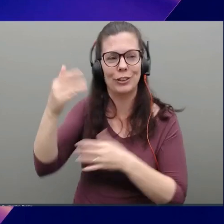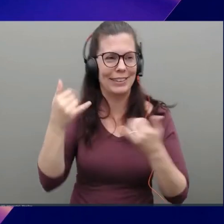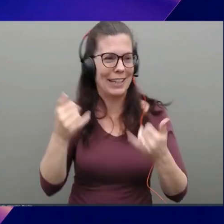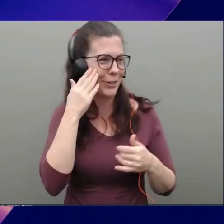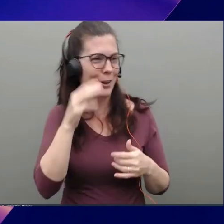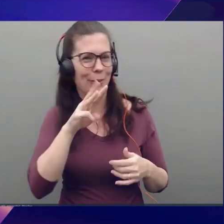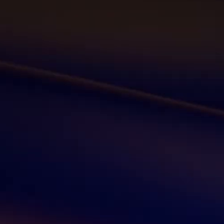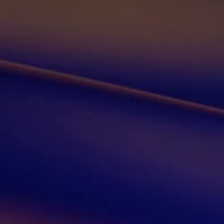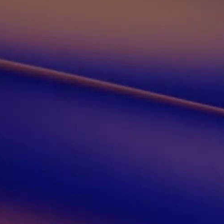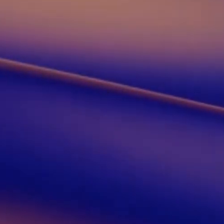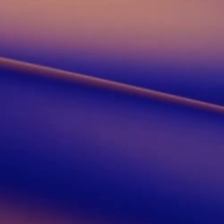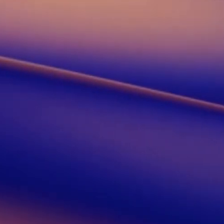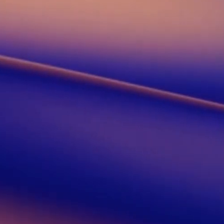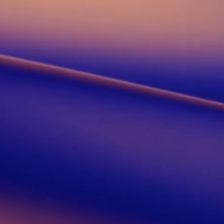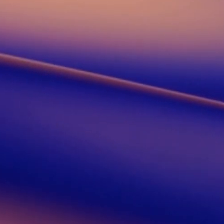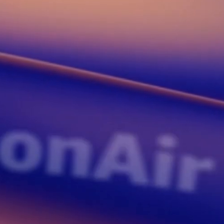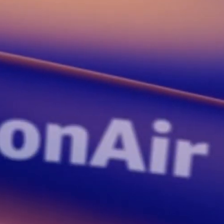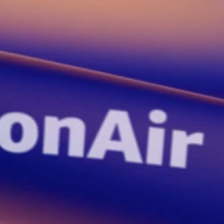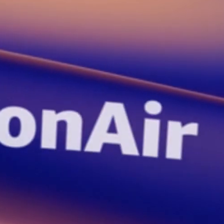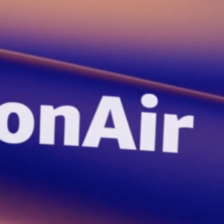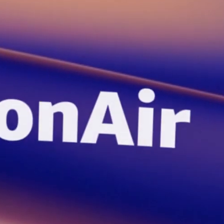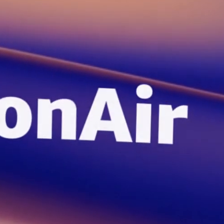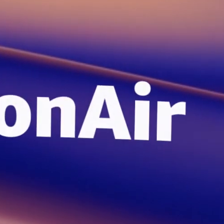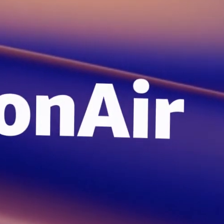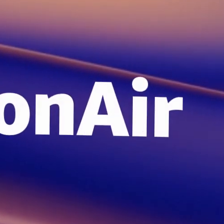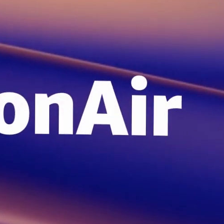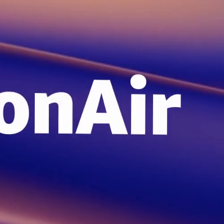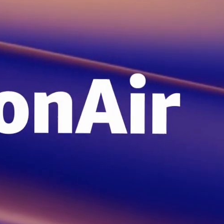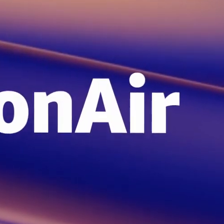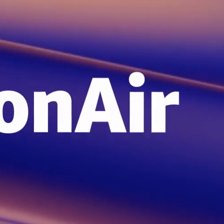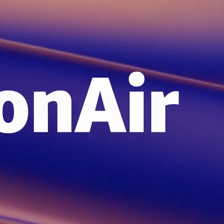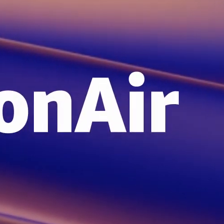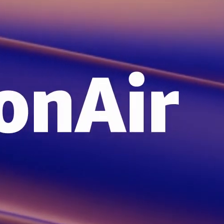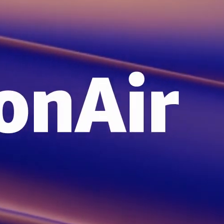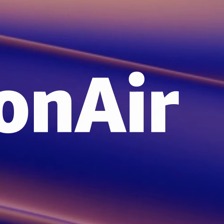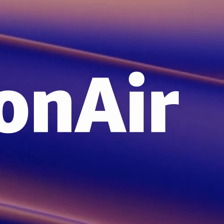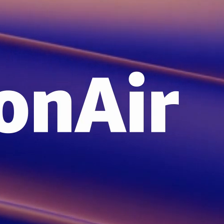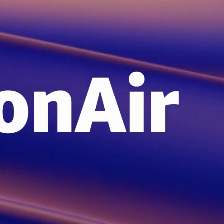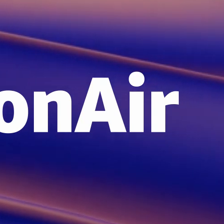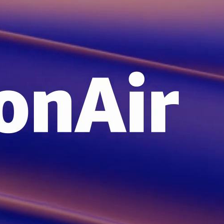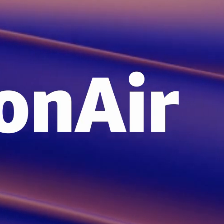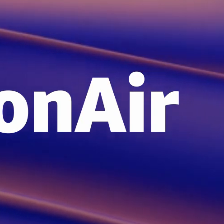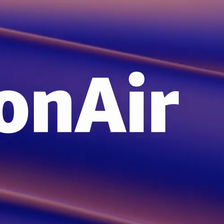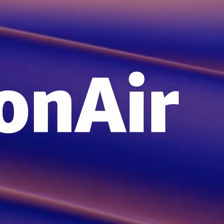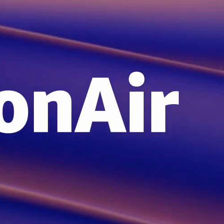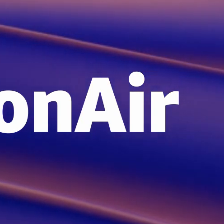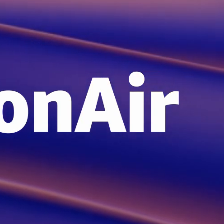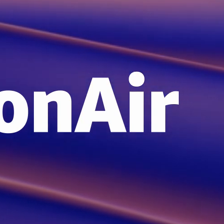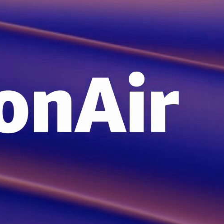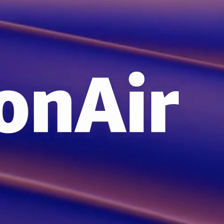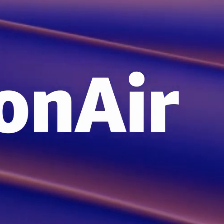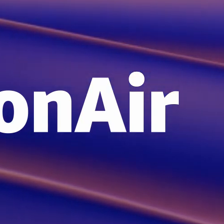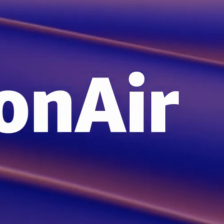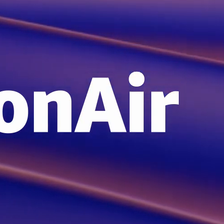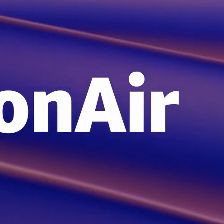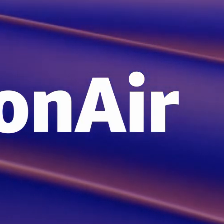Thank you. you. Thank you. Thank